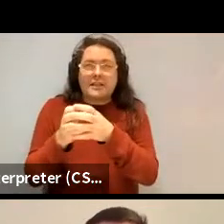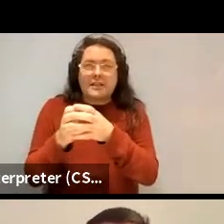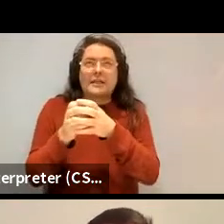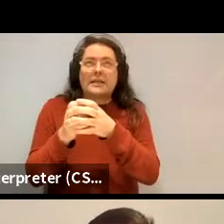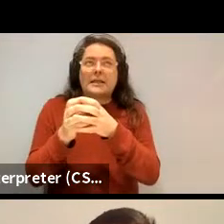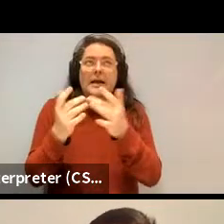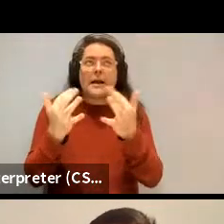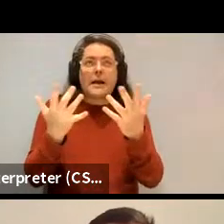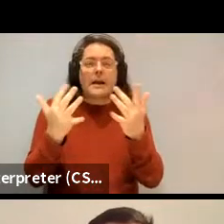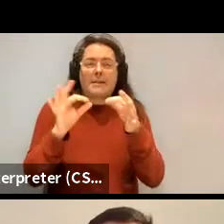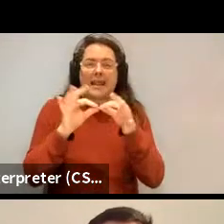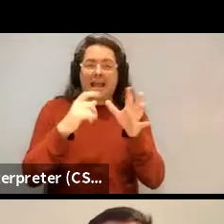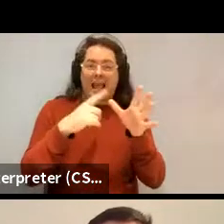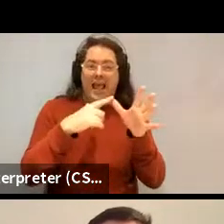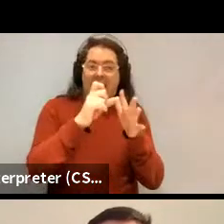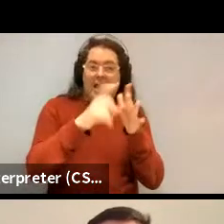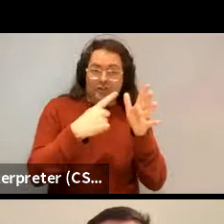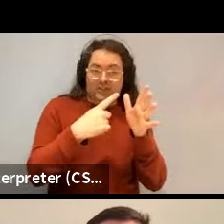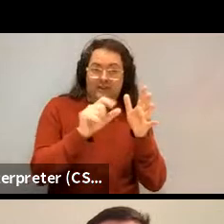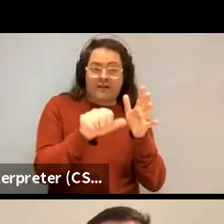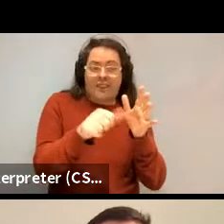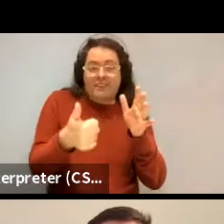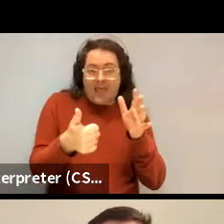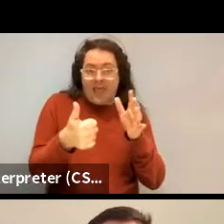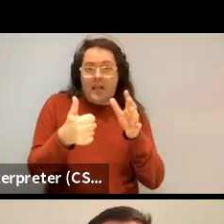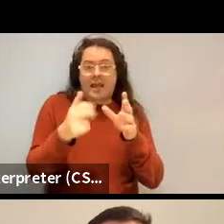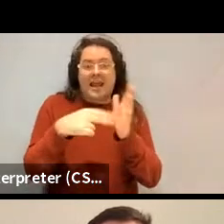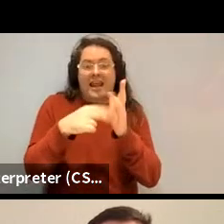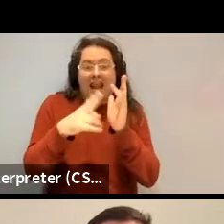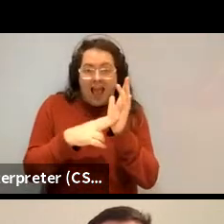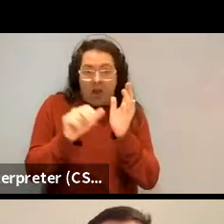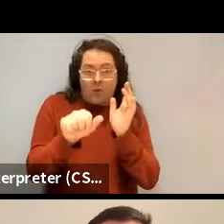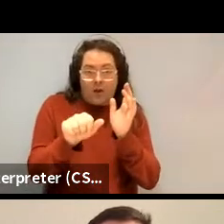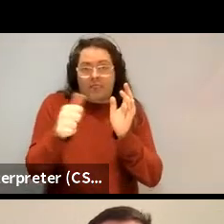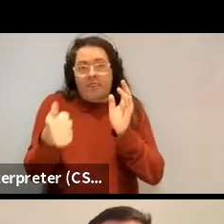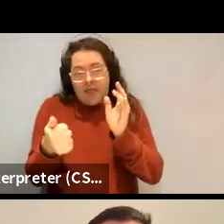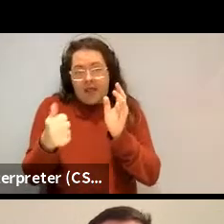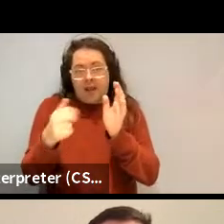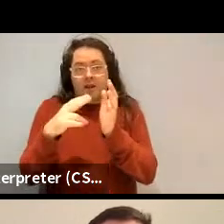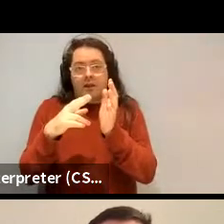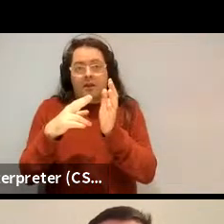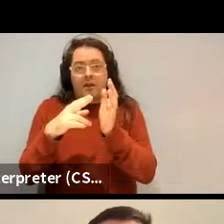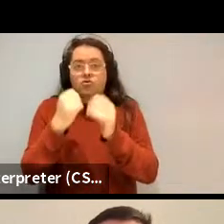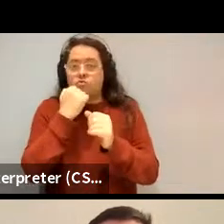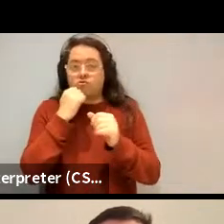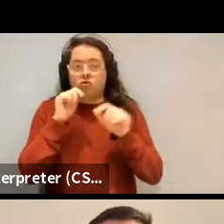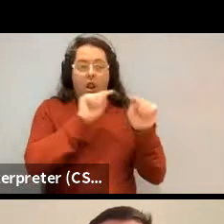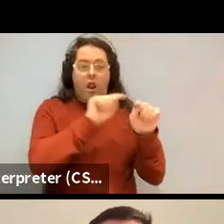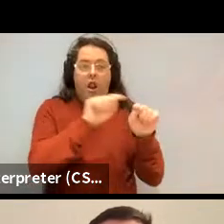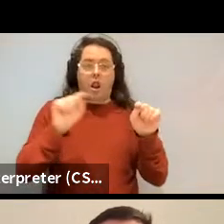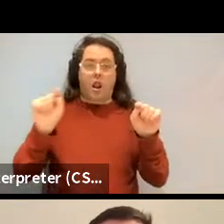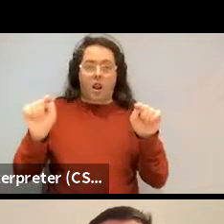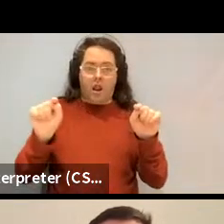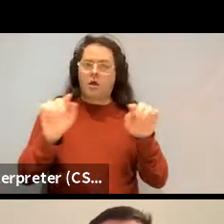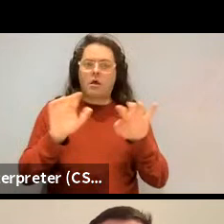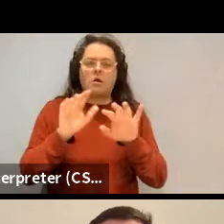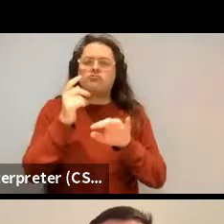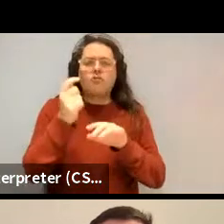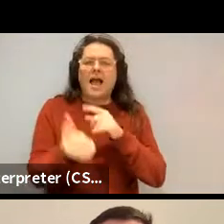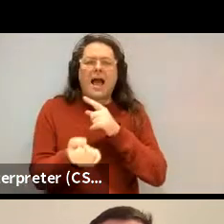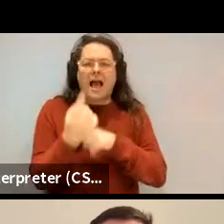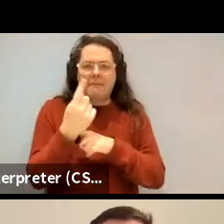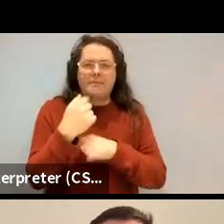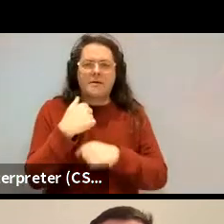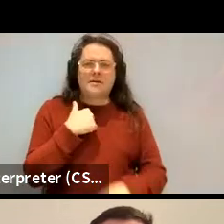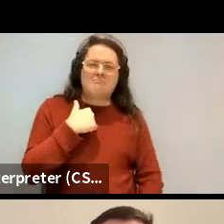adjective followed by grammatical category of noun followed by grammatical category of numeral is, is dispreferred. would say, no,